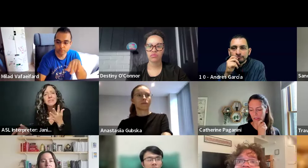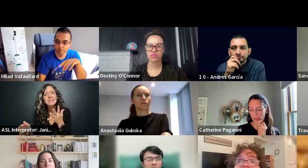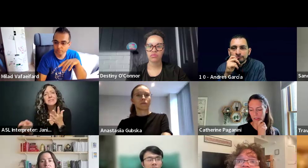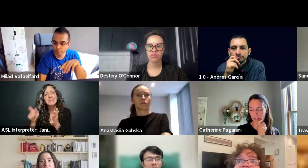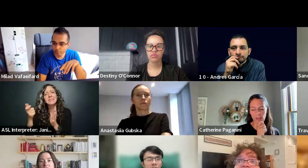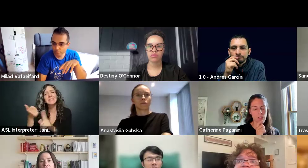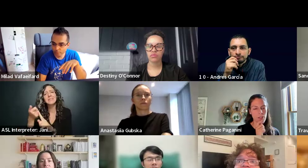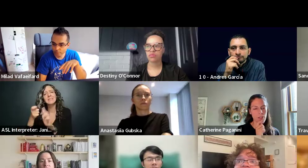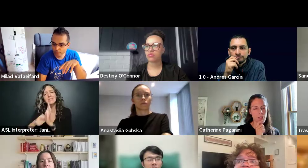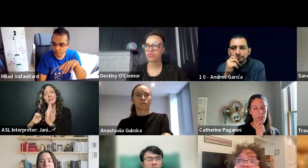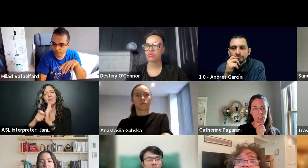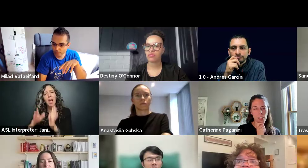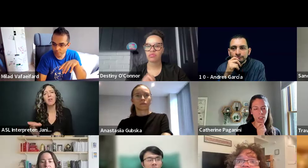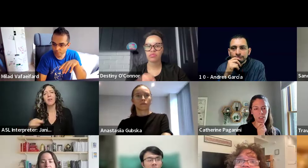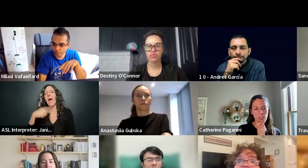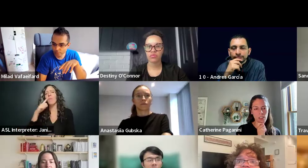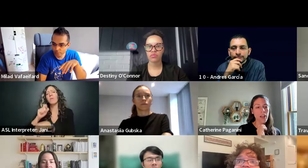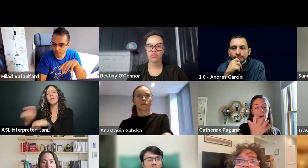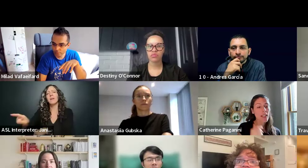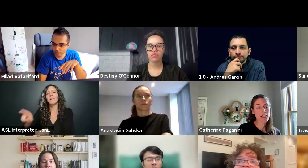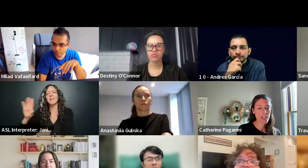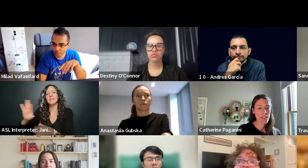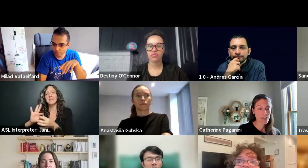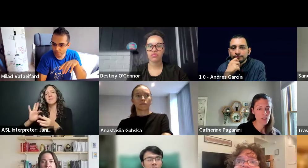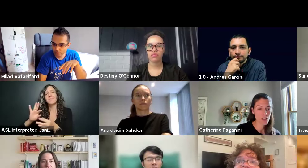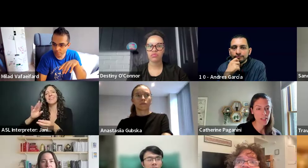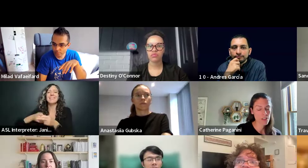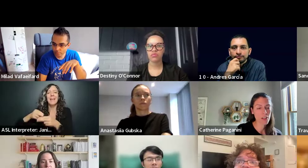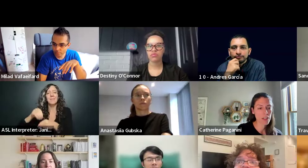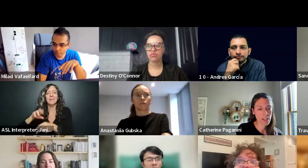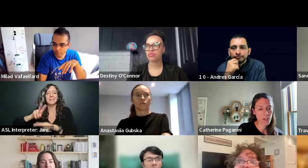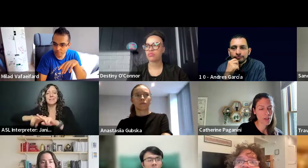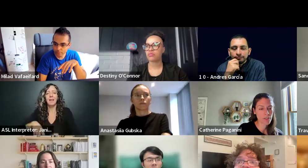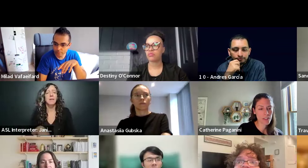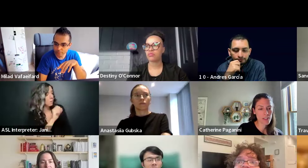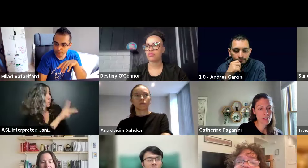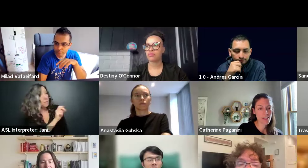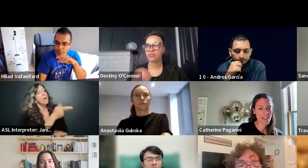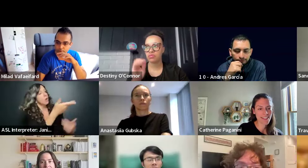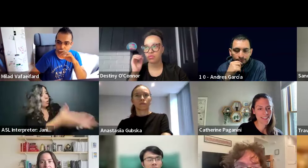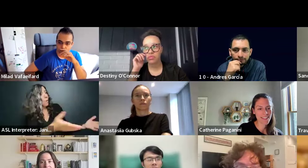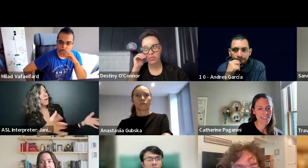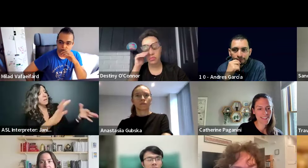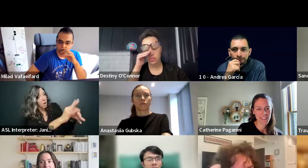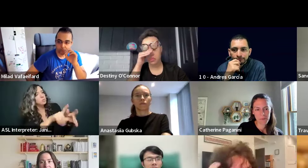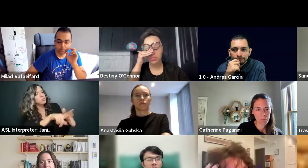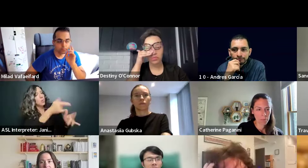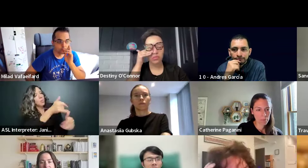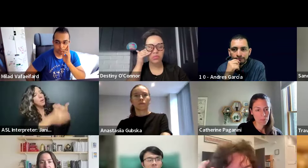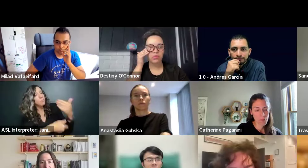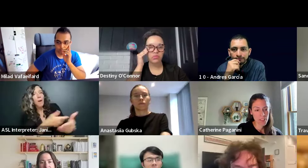me ping you in Slack. Yeah. Well, let's, let's, yeah, let's just get it started. And like, whoever it does, and then like, uh,